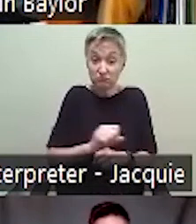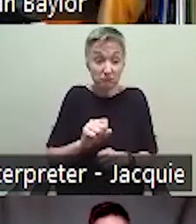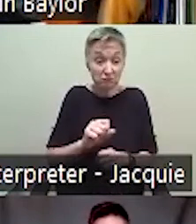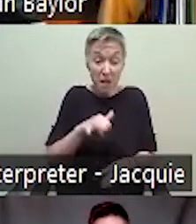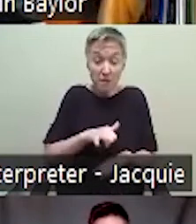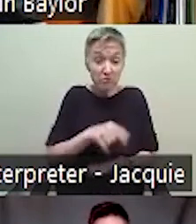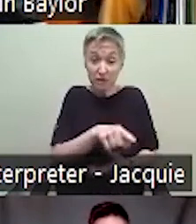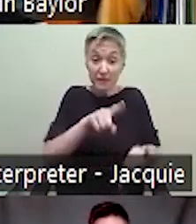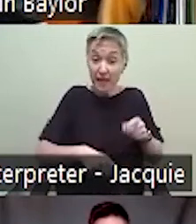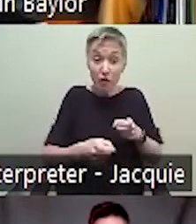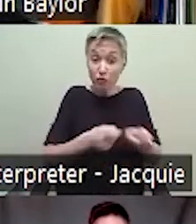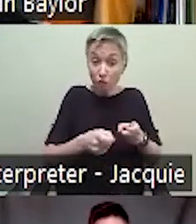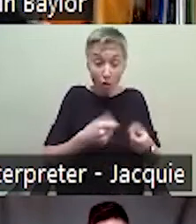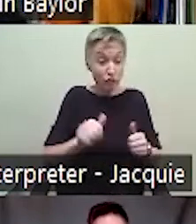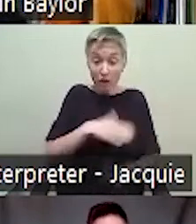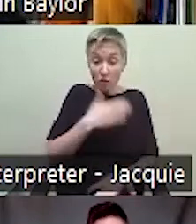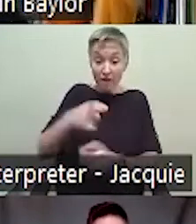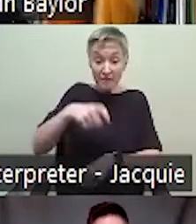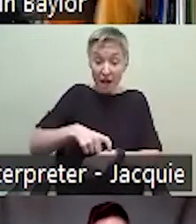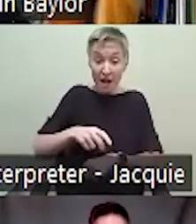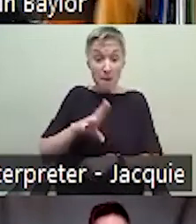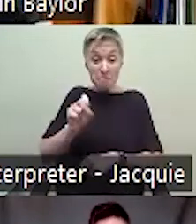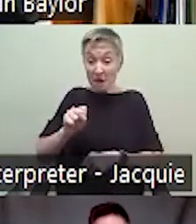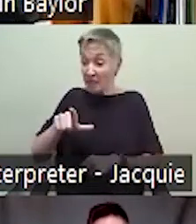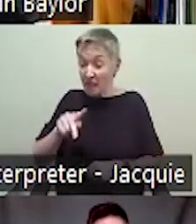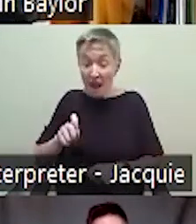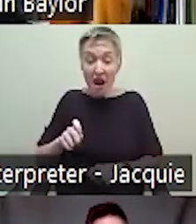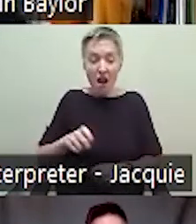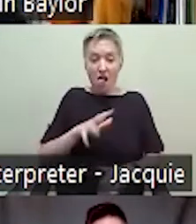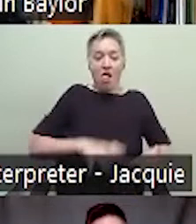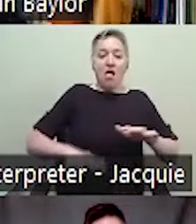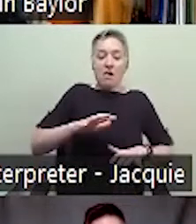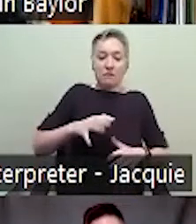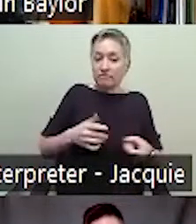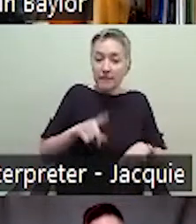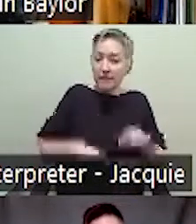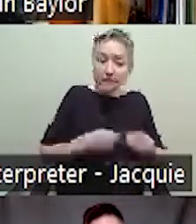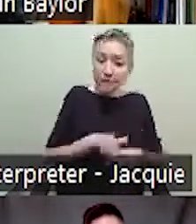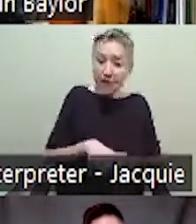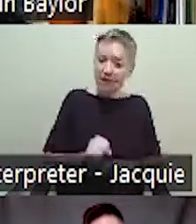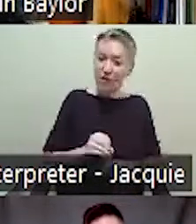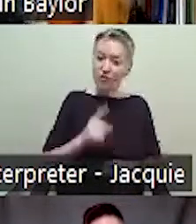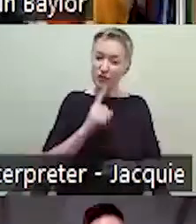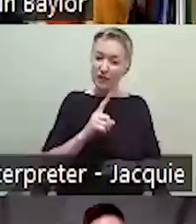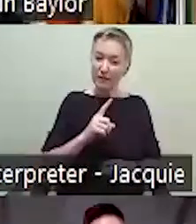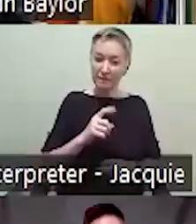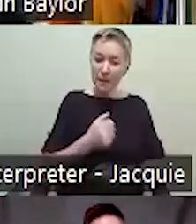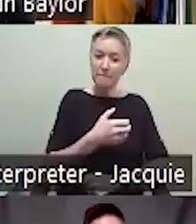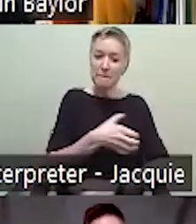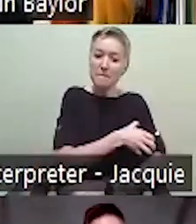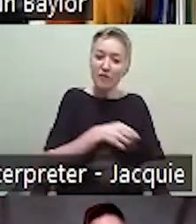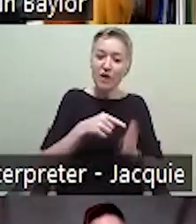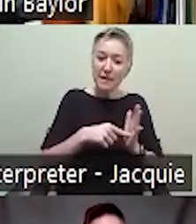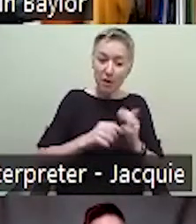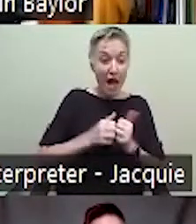control to get there on time when the buses are running late. So that's just a very small example of how a policy might get